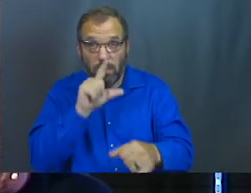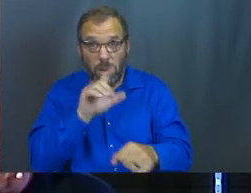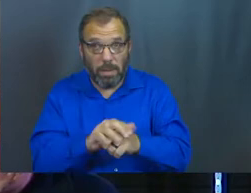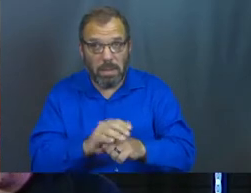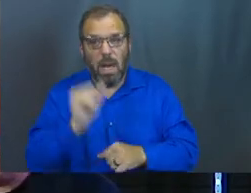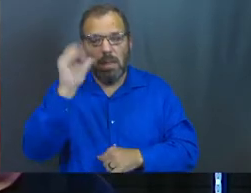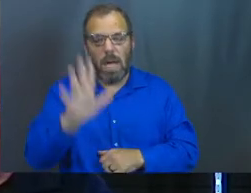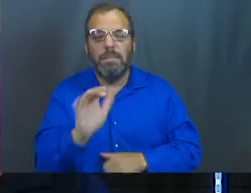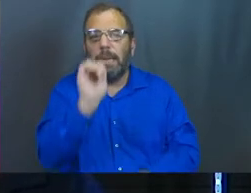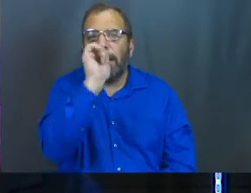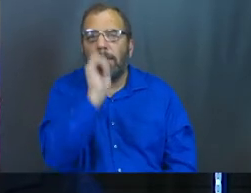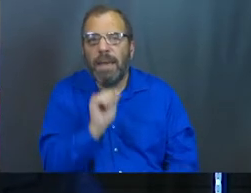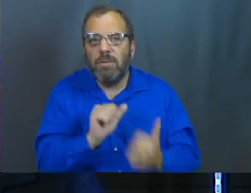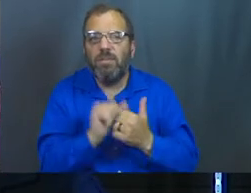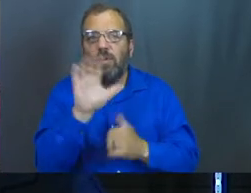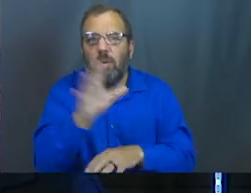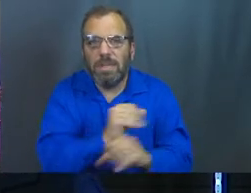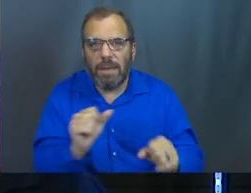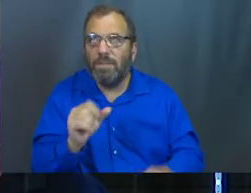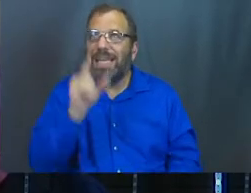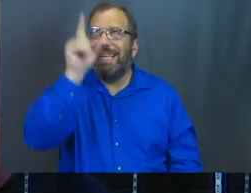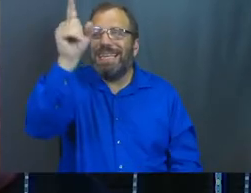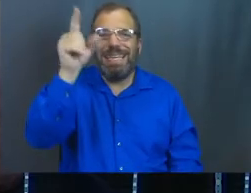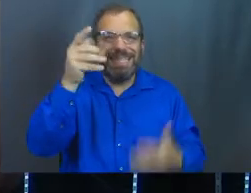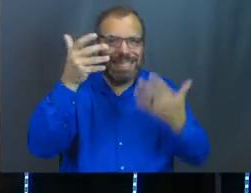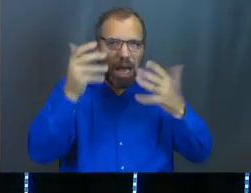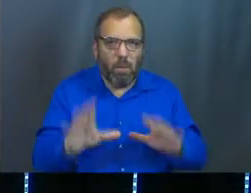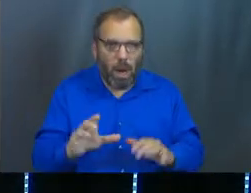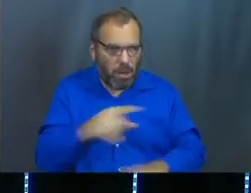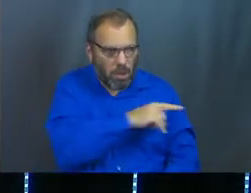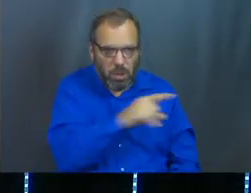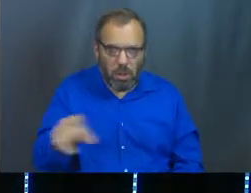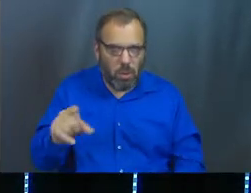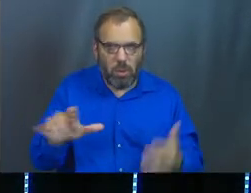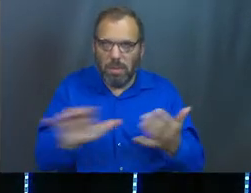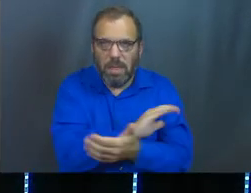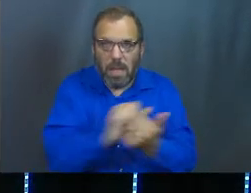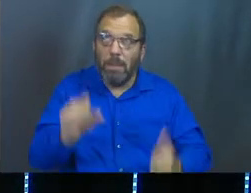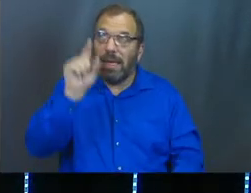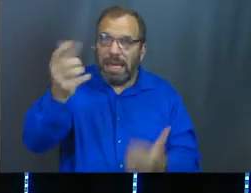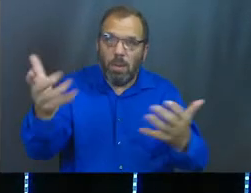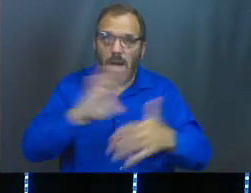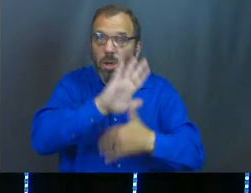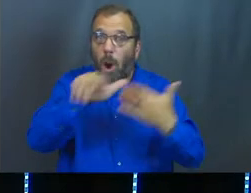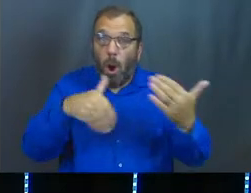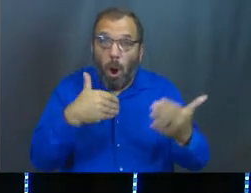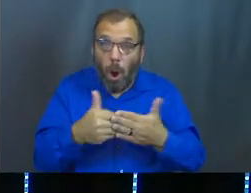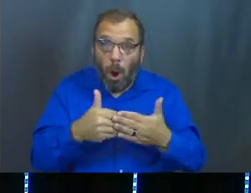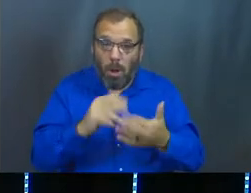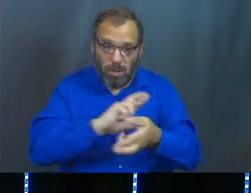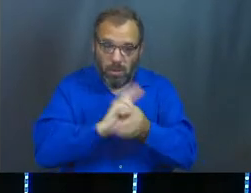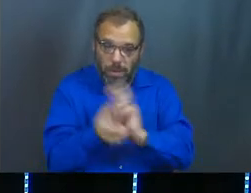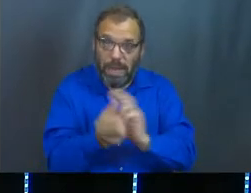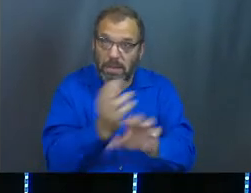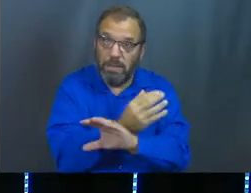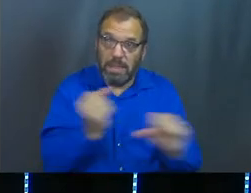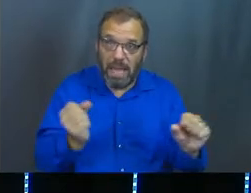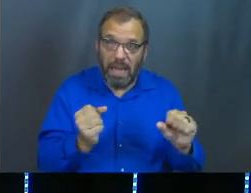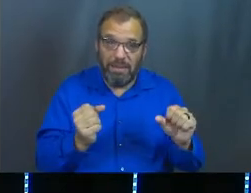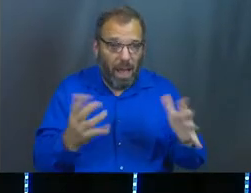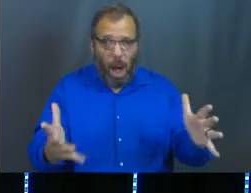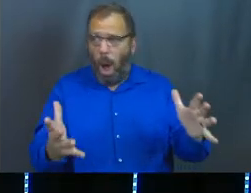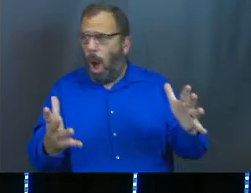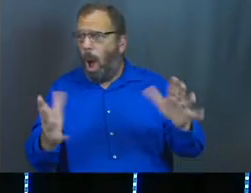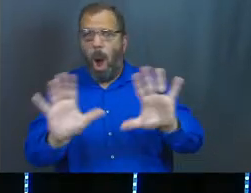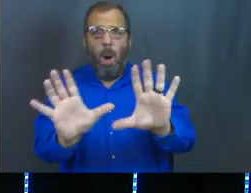No, he is being patient for your sake. He does not want anyone to be destroyed, but he wants everyone to repent. Ah,